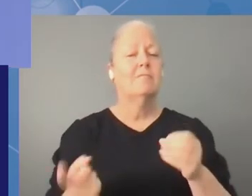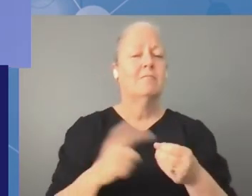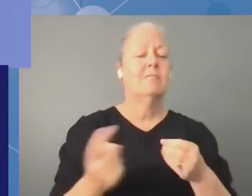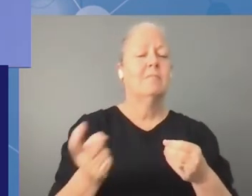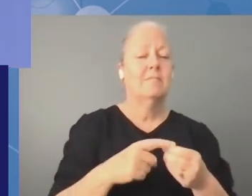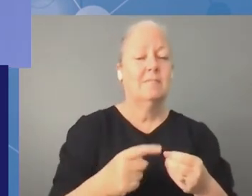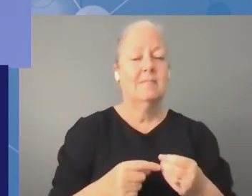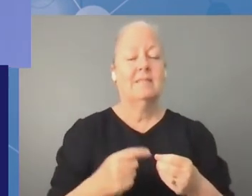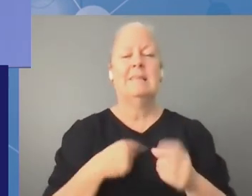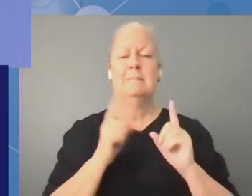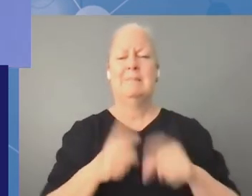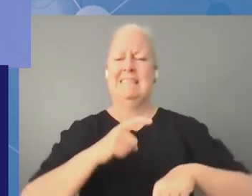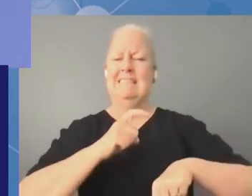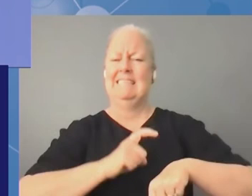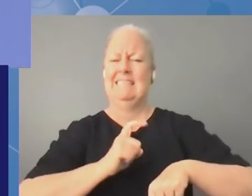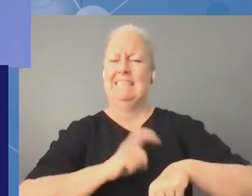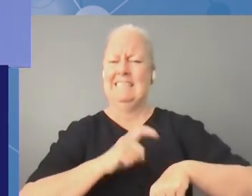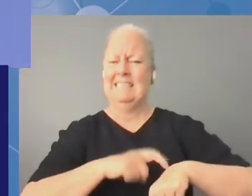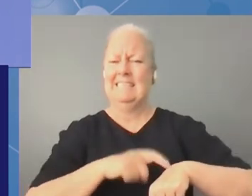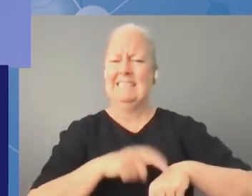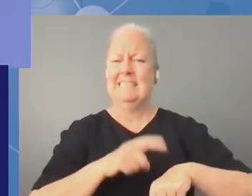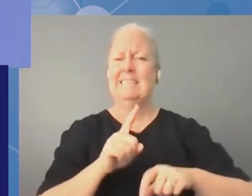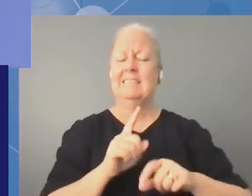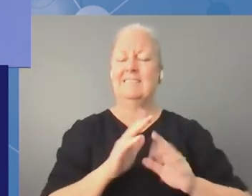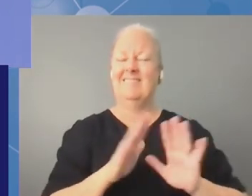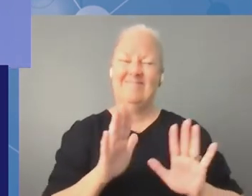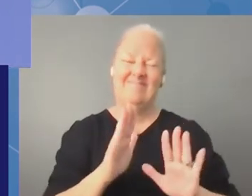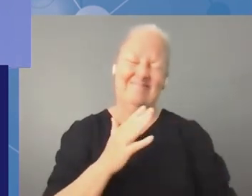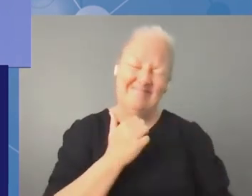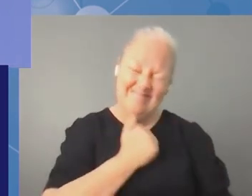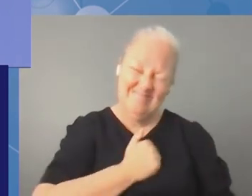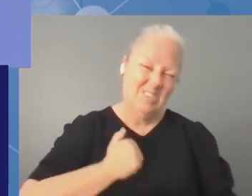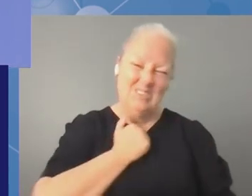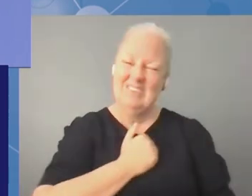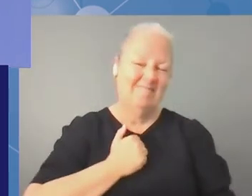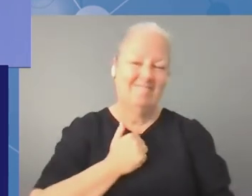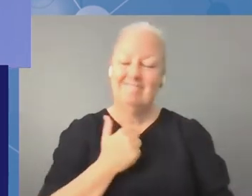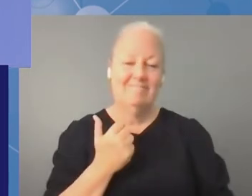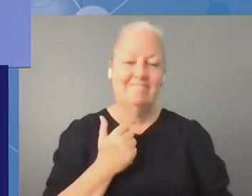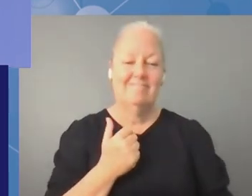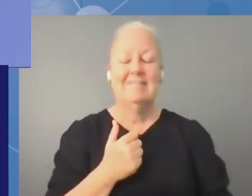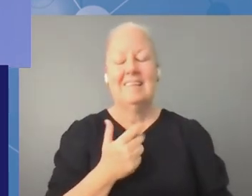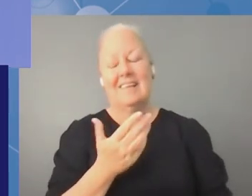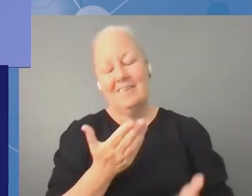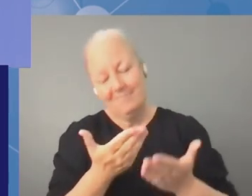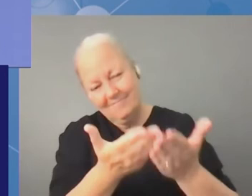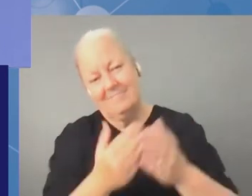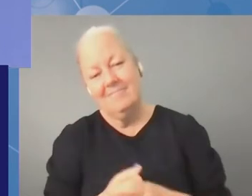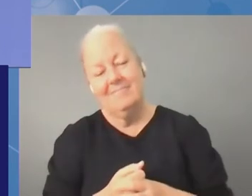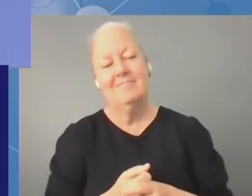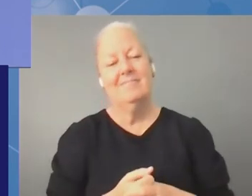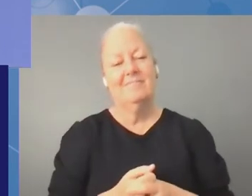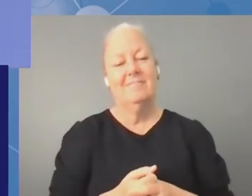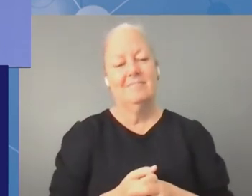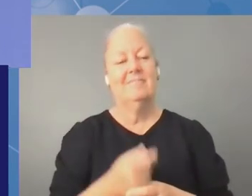be on time so sorry but please go um i have to be strict